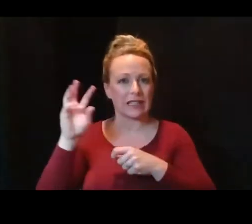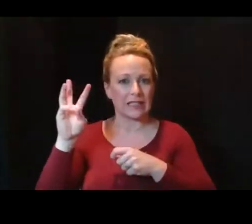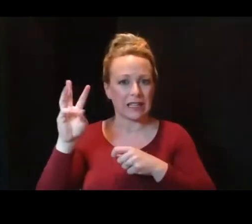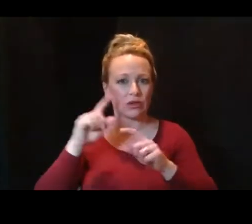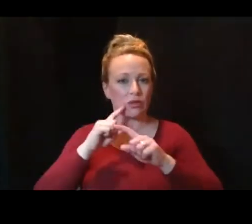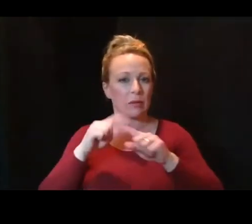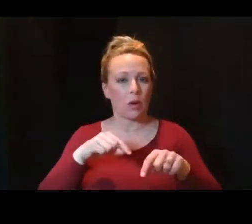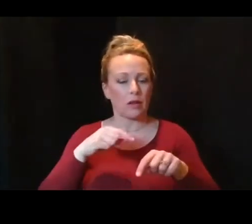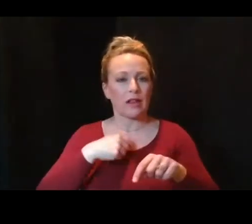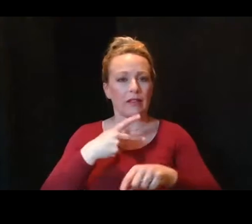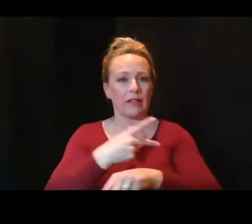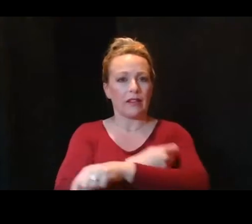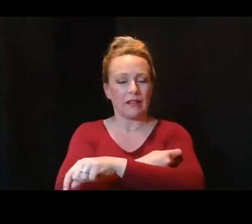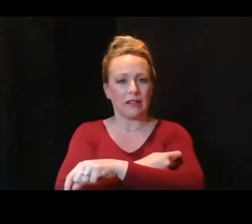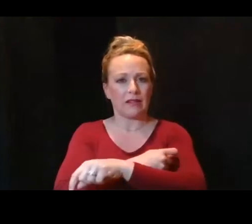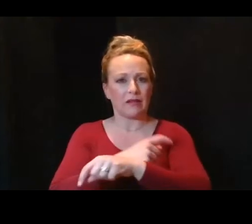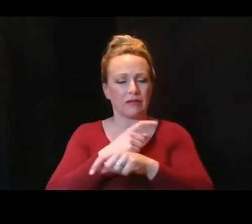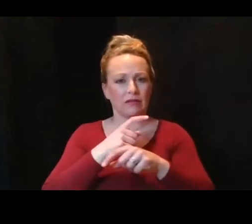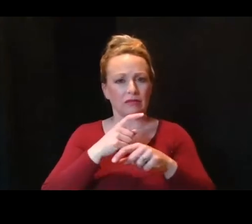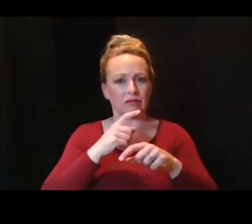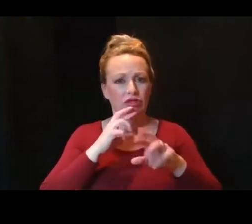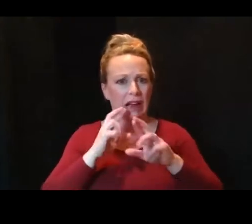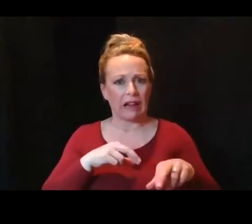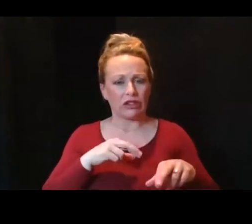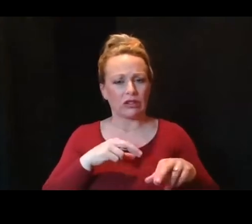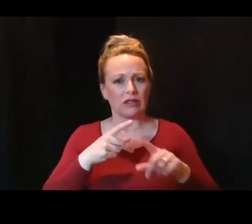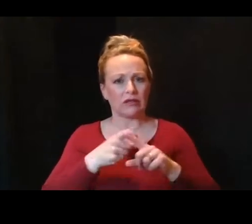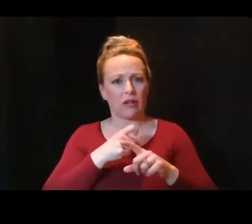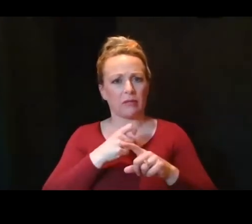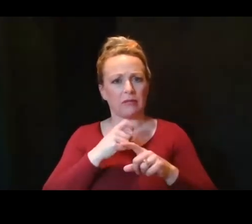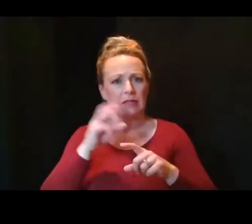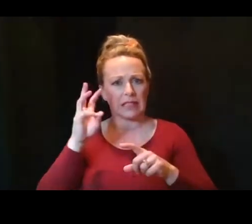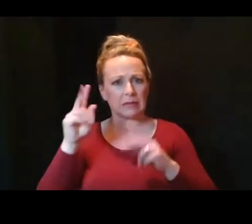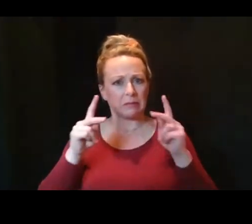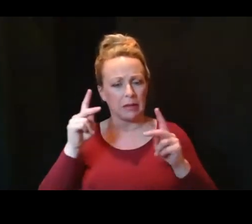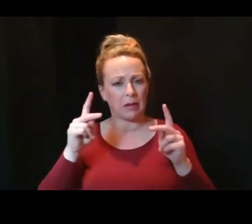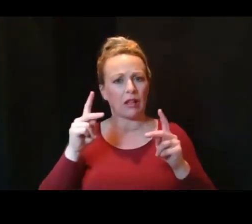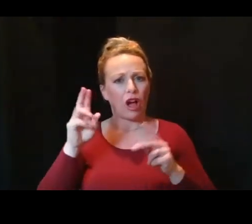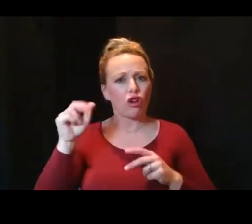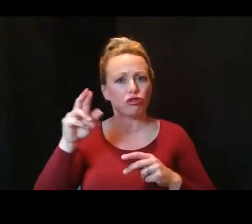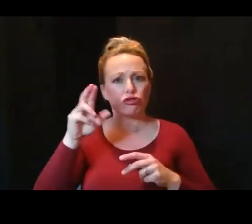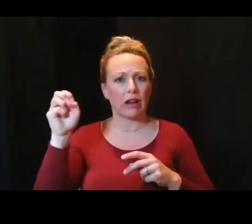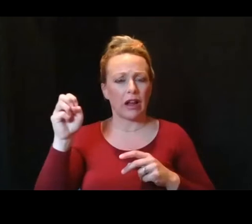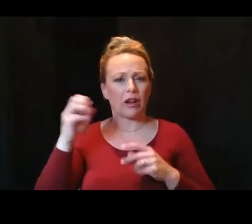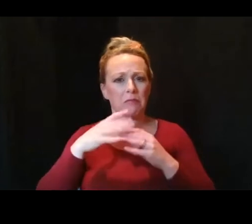to the vaccine adverse events reporting system of a rare blood clotting disorder that is